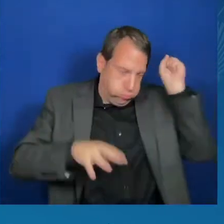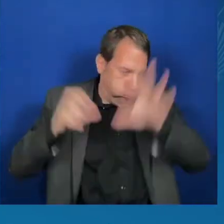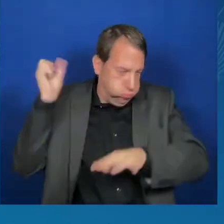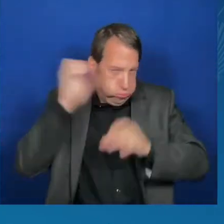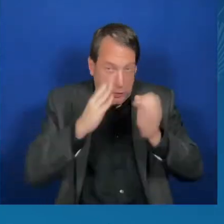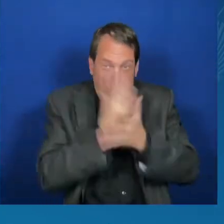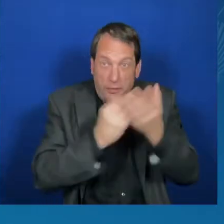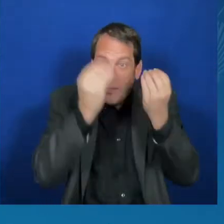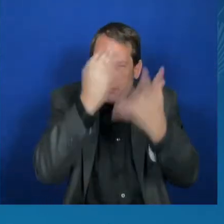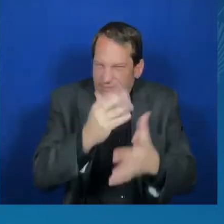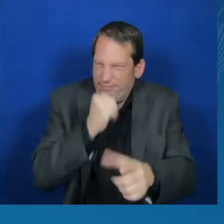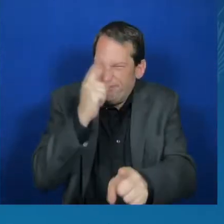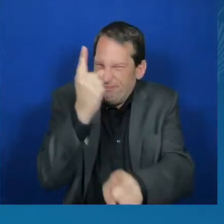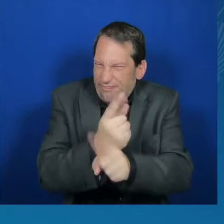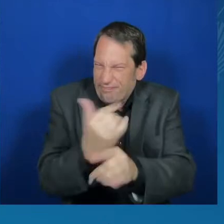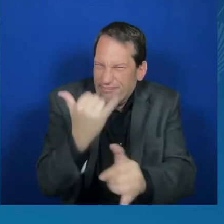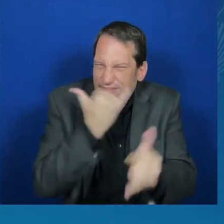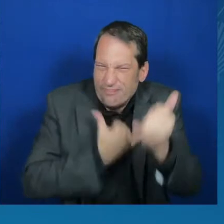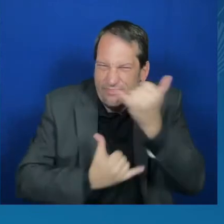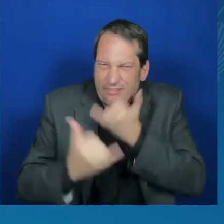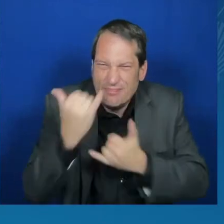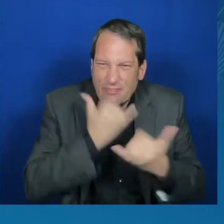for democracy?